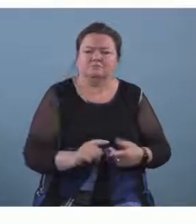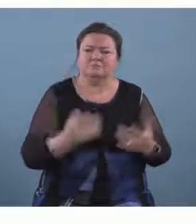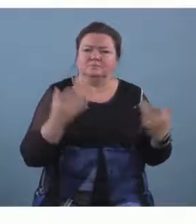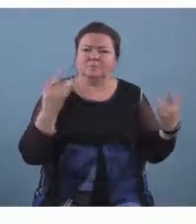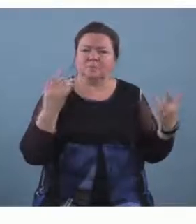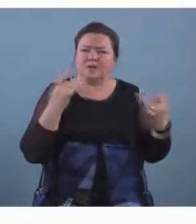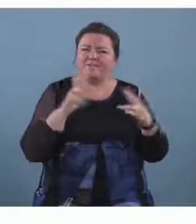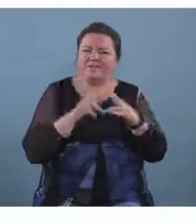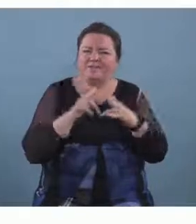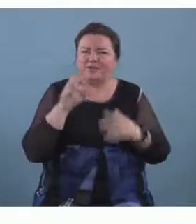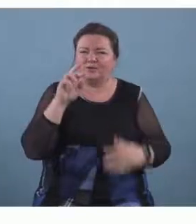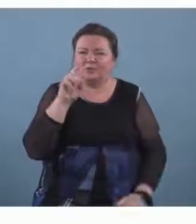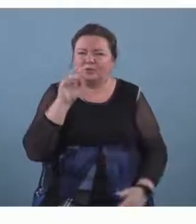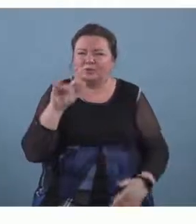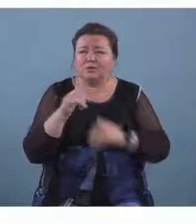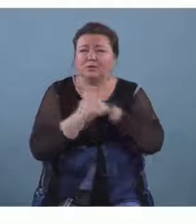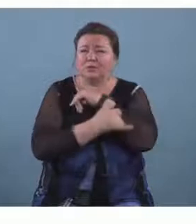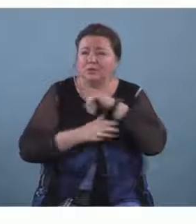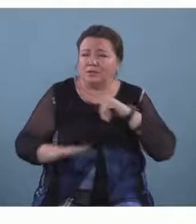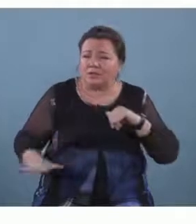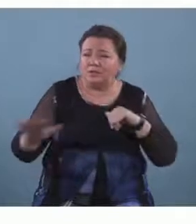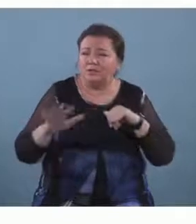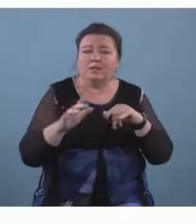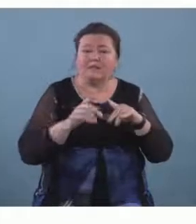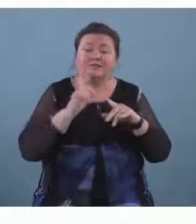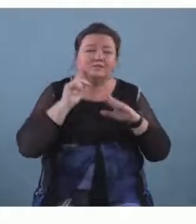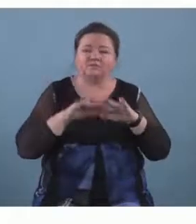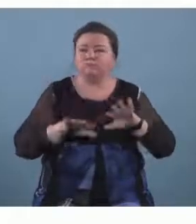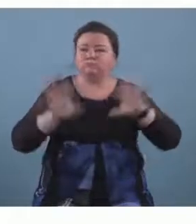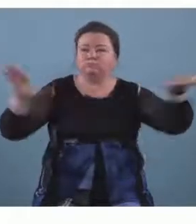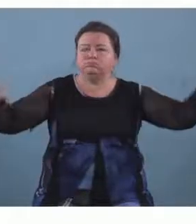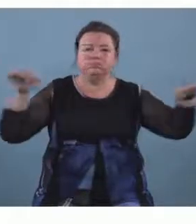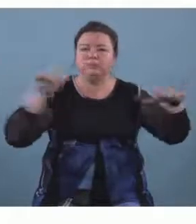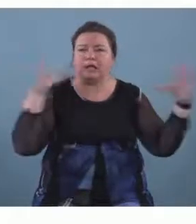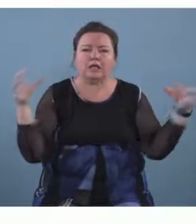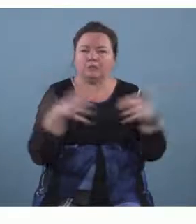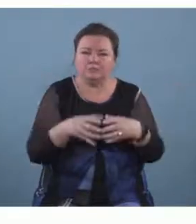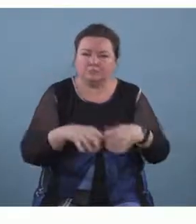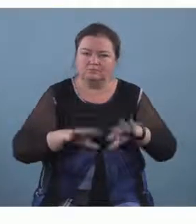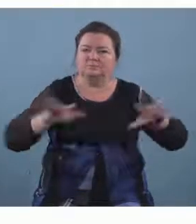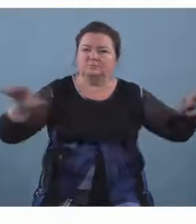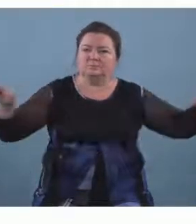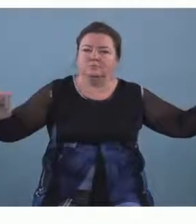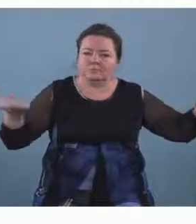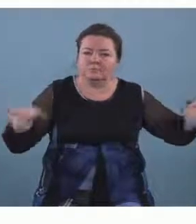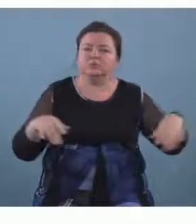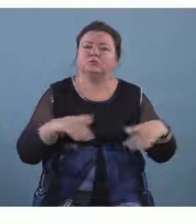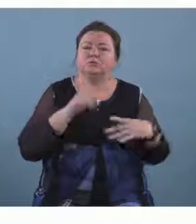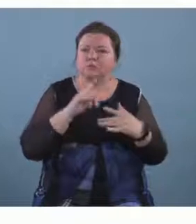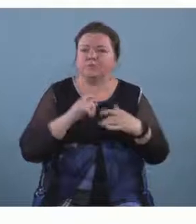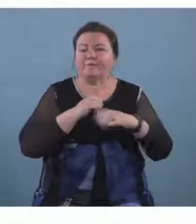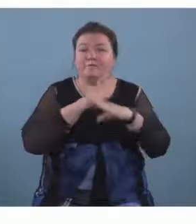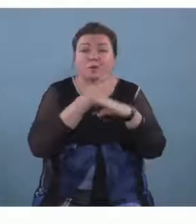area and deaf children are dispersed across the region and so we were faced with a barrier